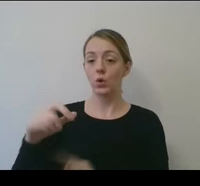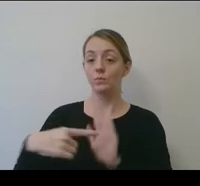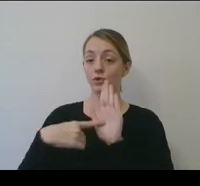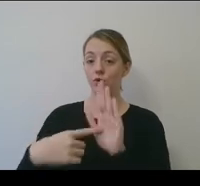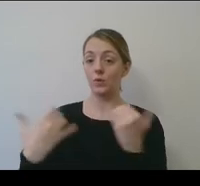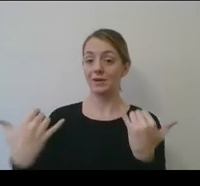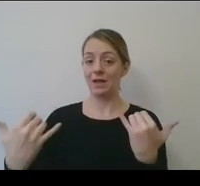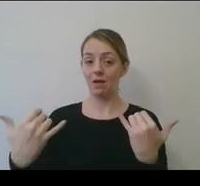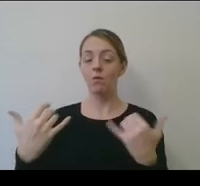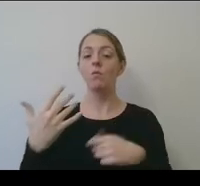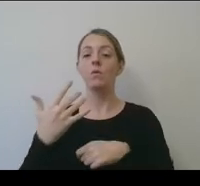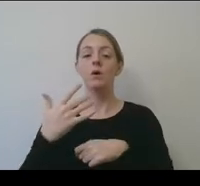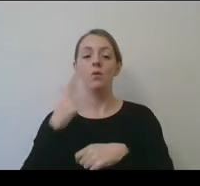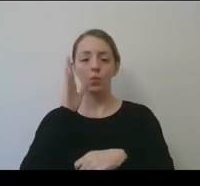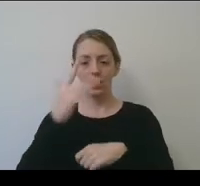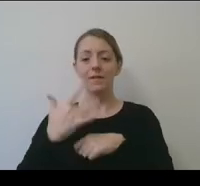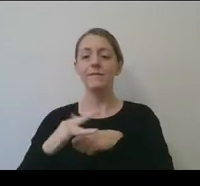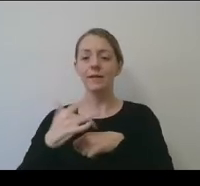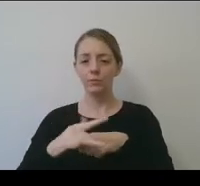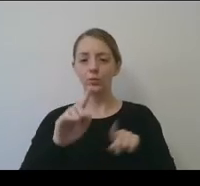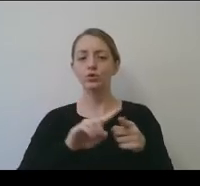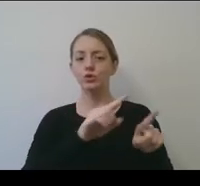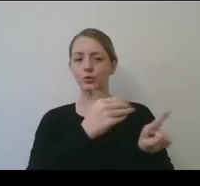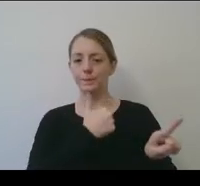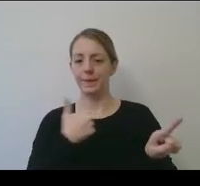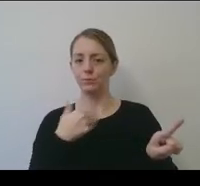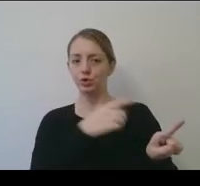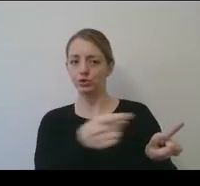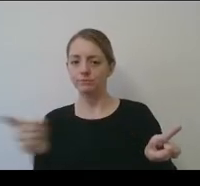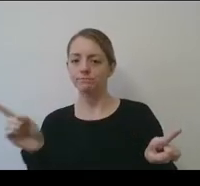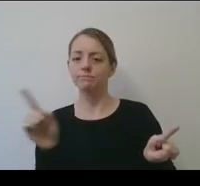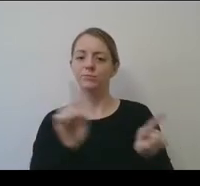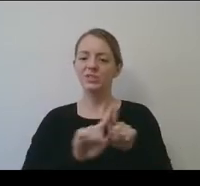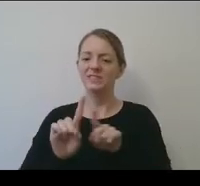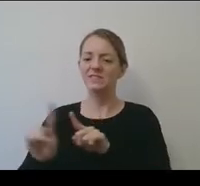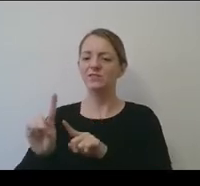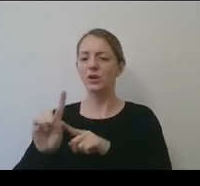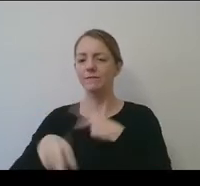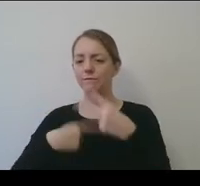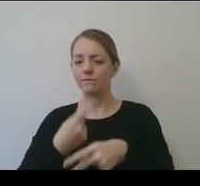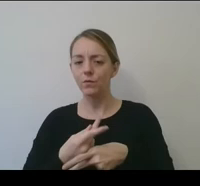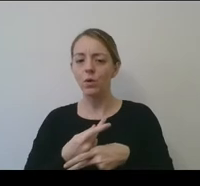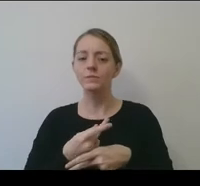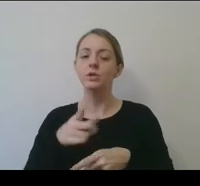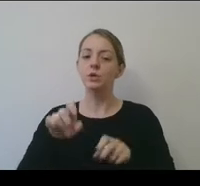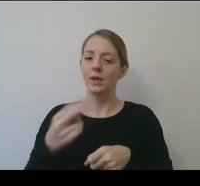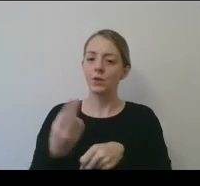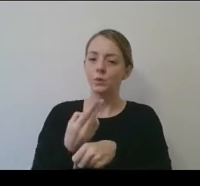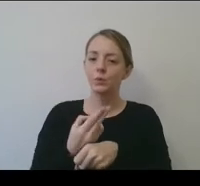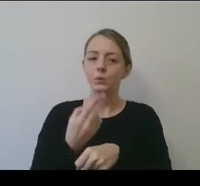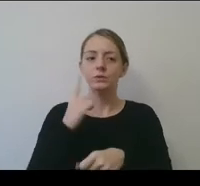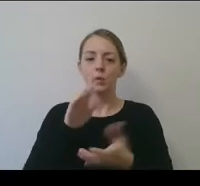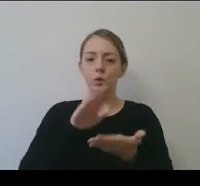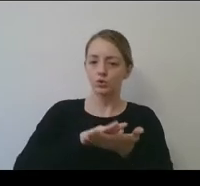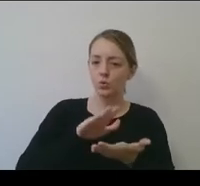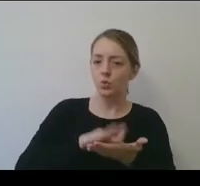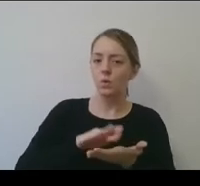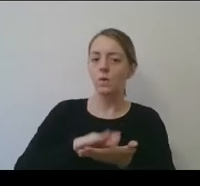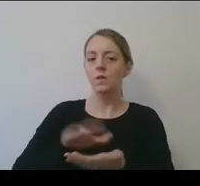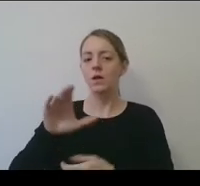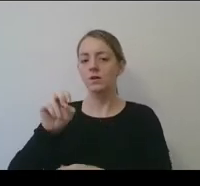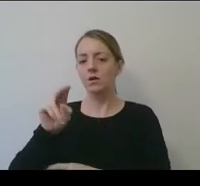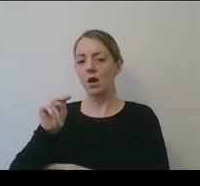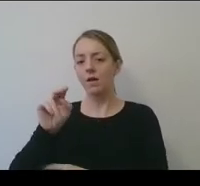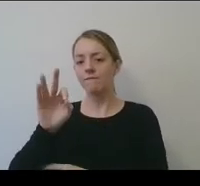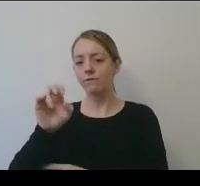available to the membership in different forms for you to use as schools and conferences are developing your own celebrations and